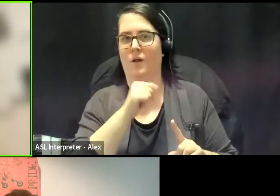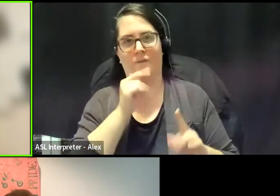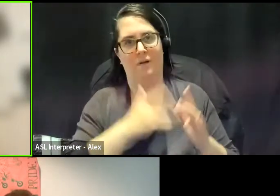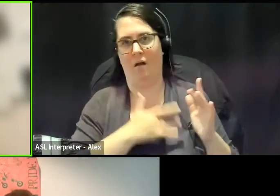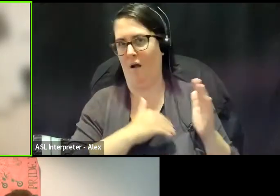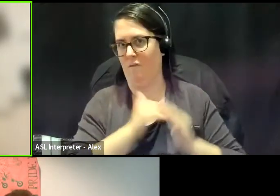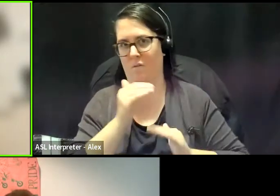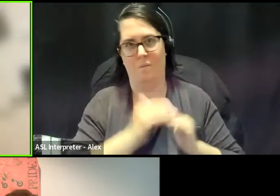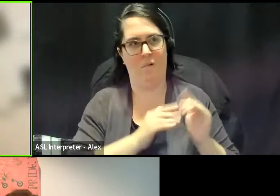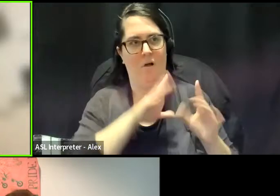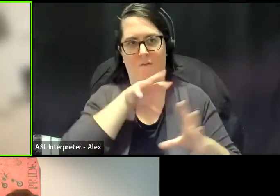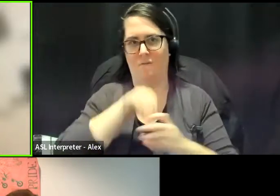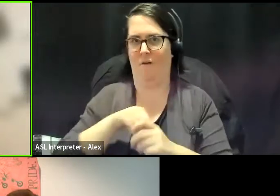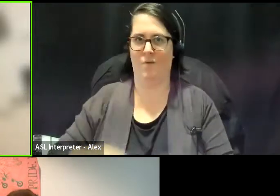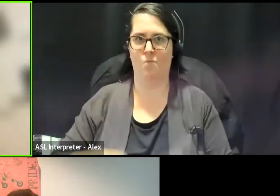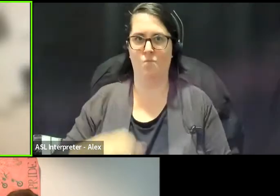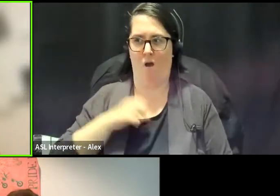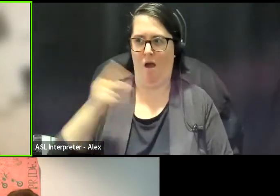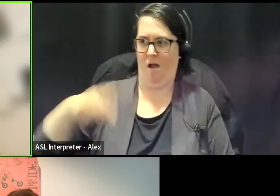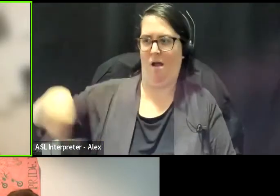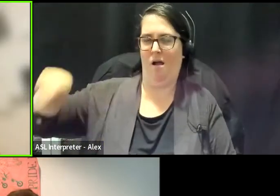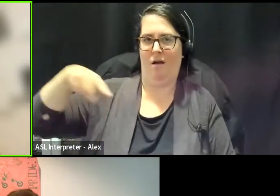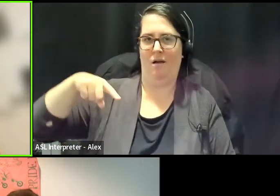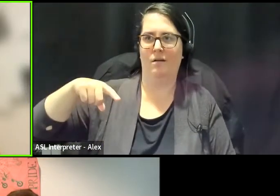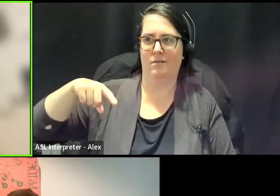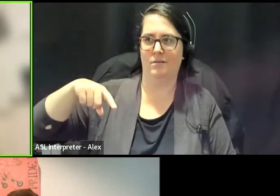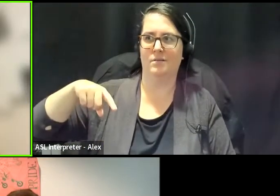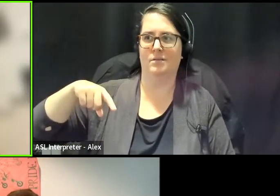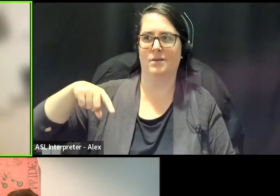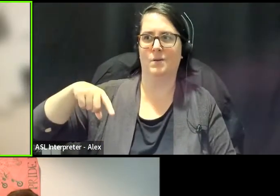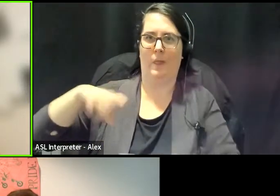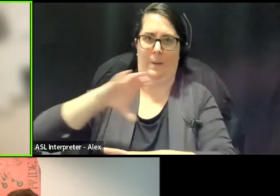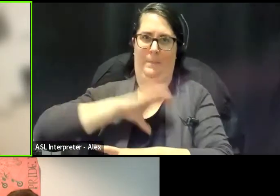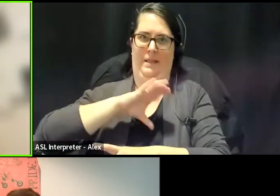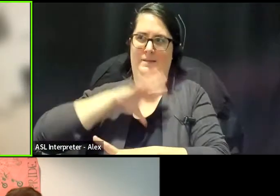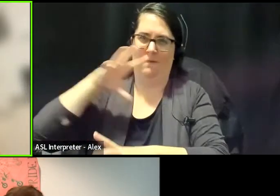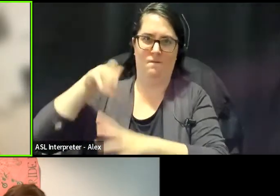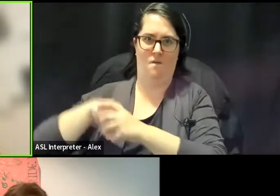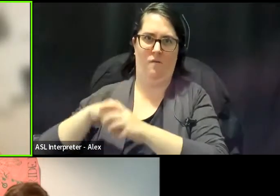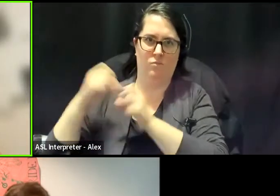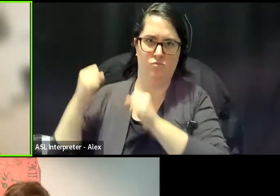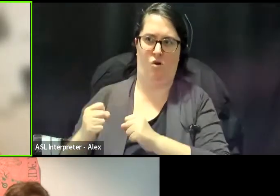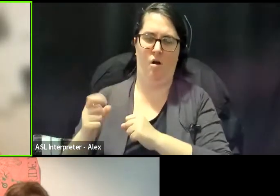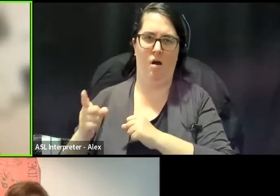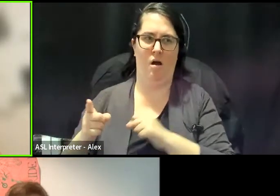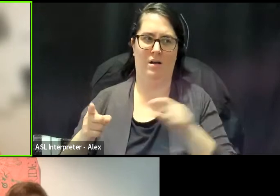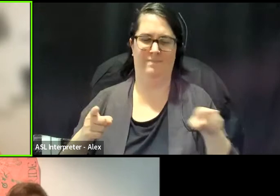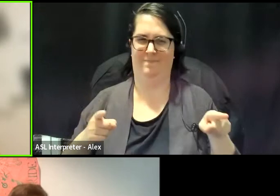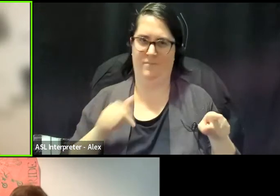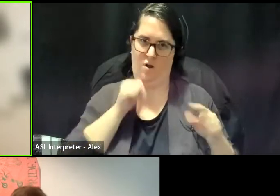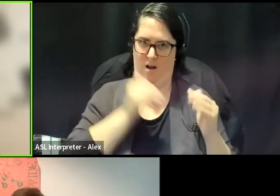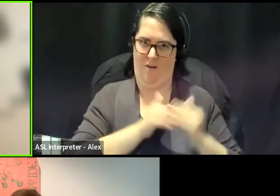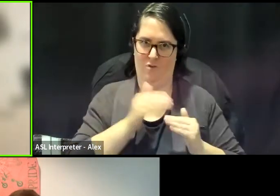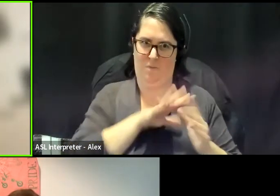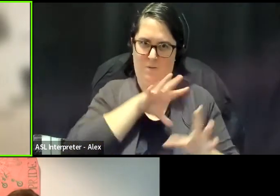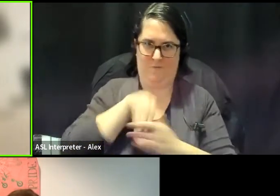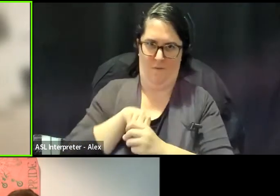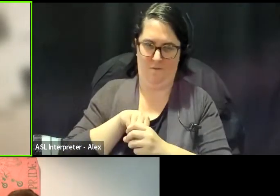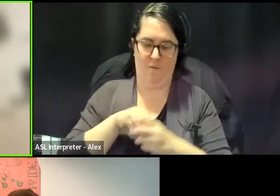in a pride that was, uh, you know, um, where, where police were included. And so, you know, um,